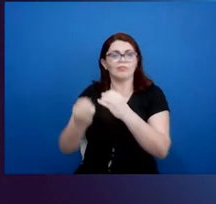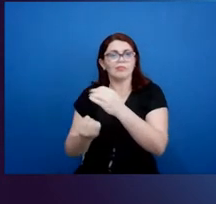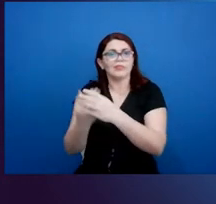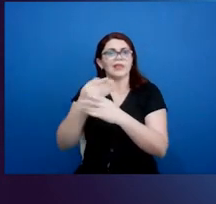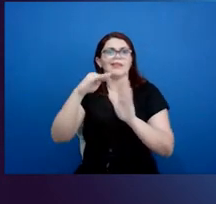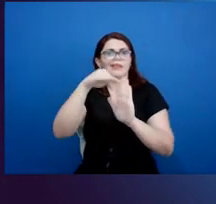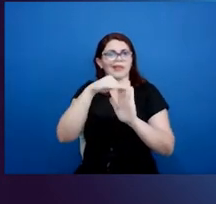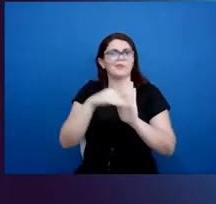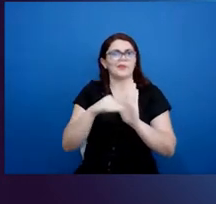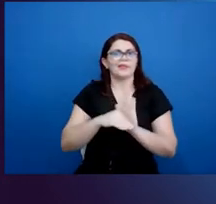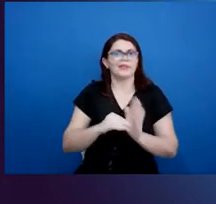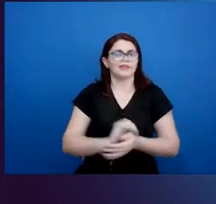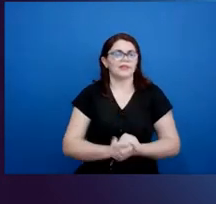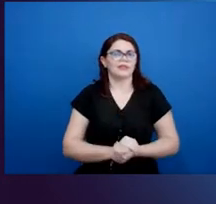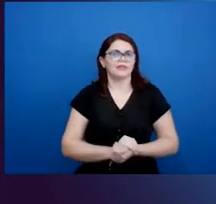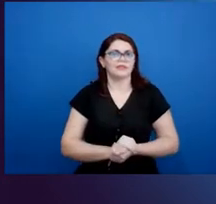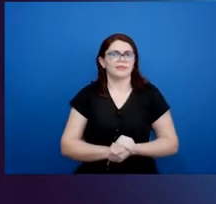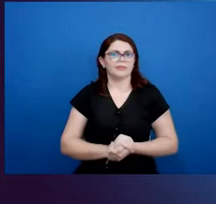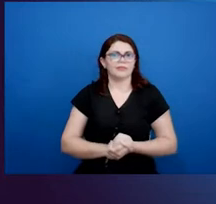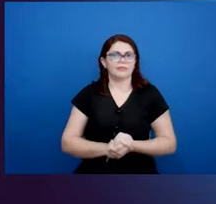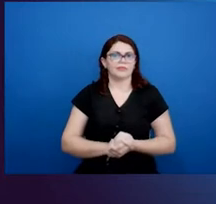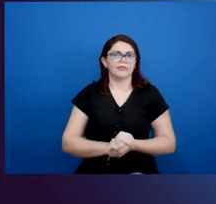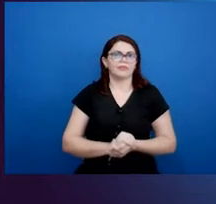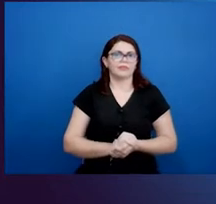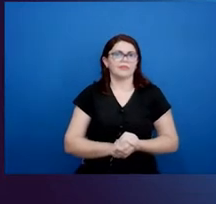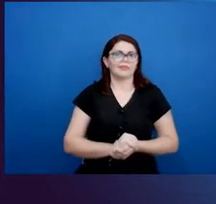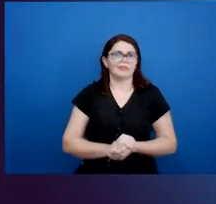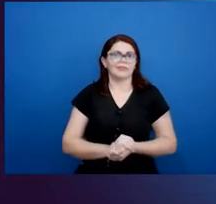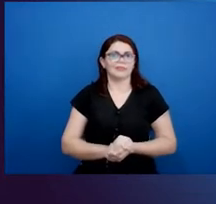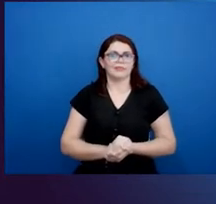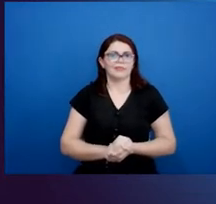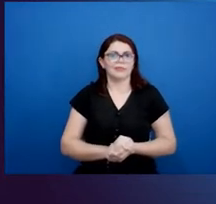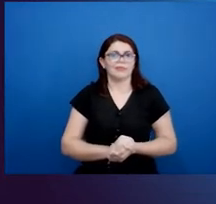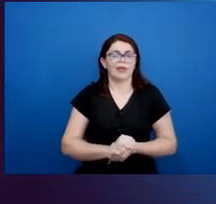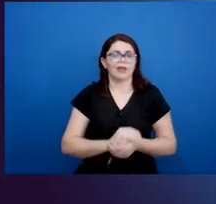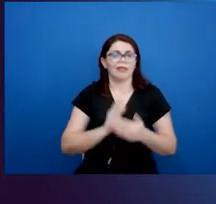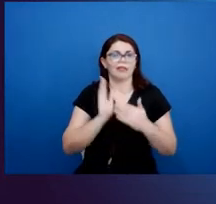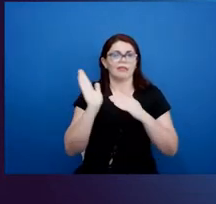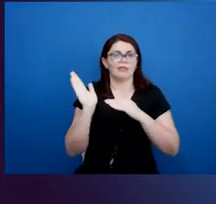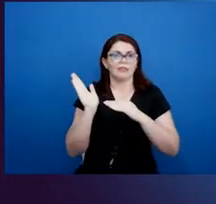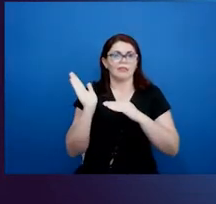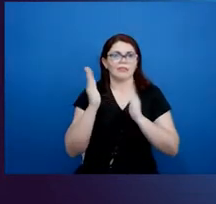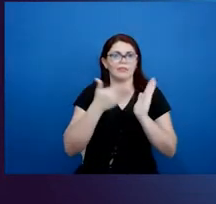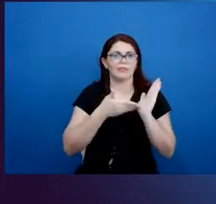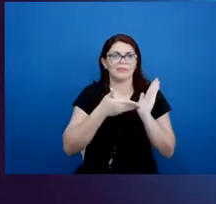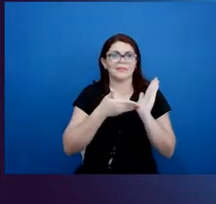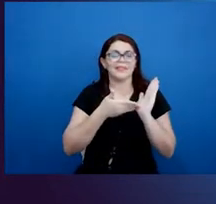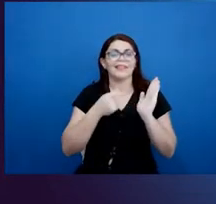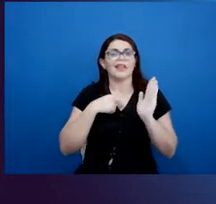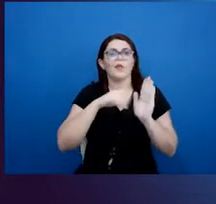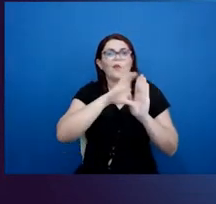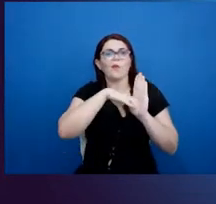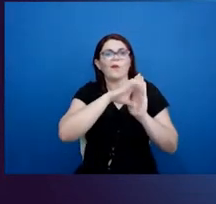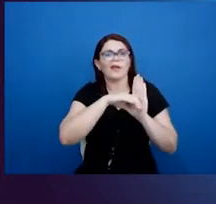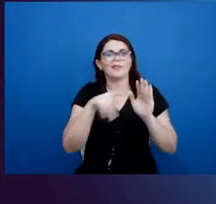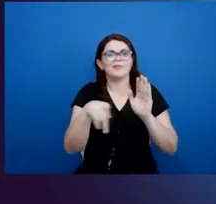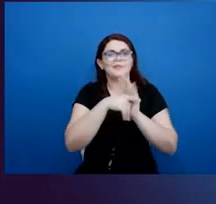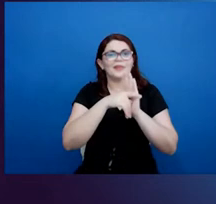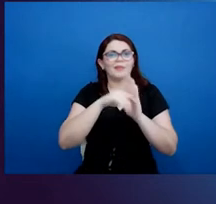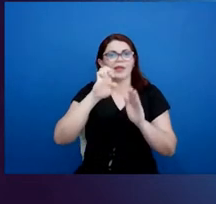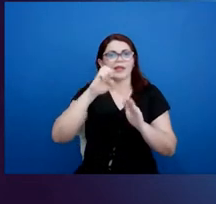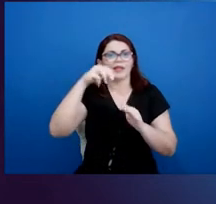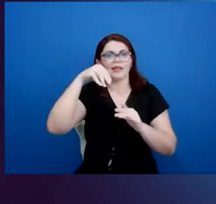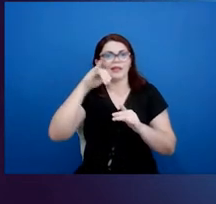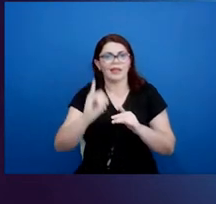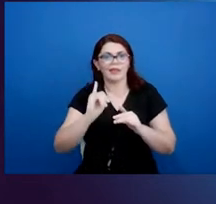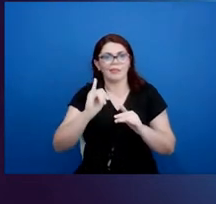All right. So here is a definition of English medium instruction. And I took this from the British